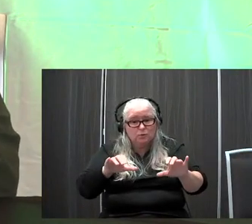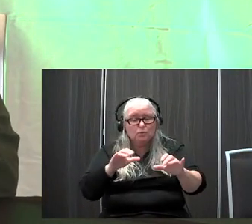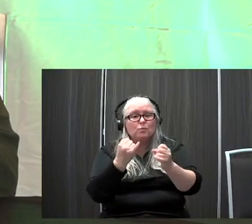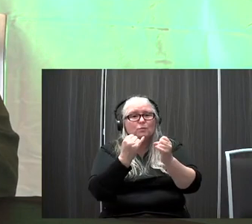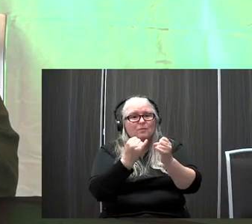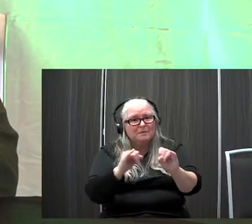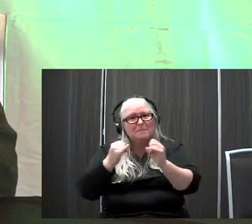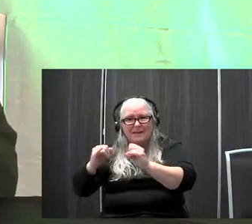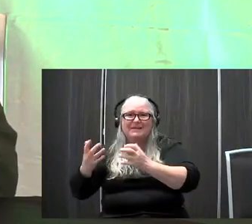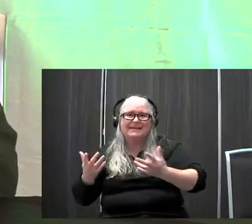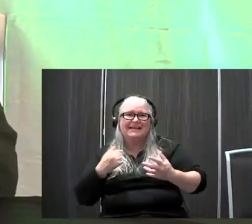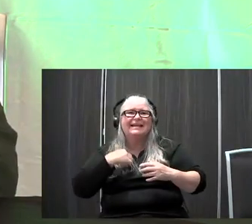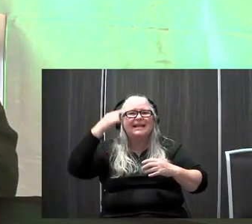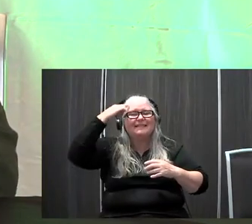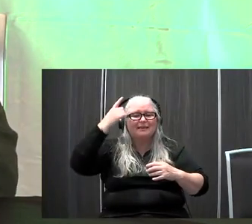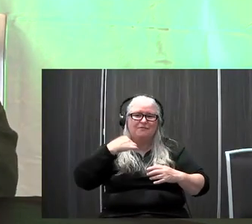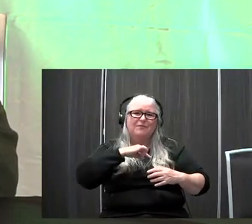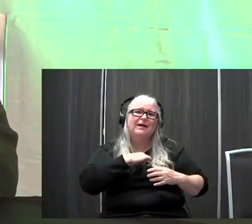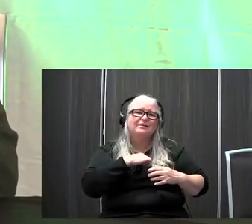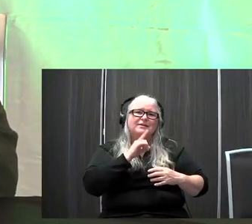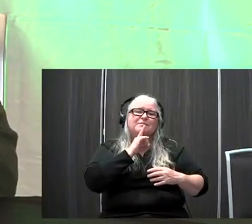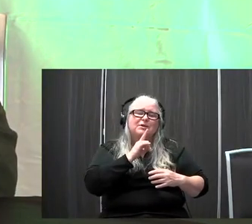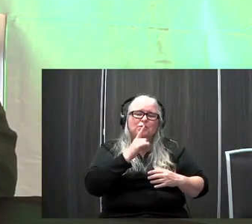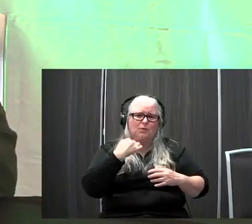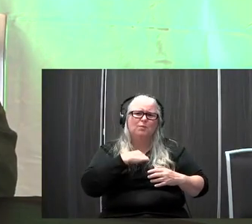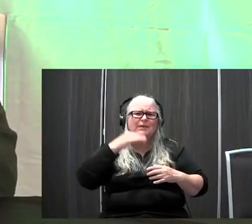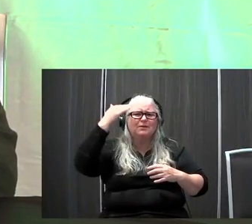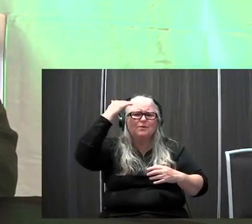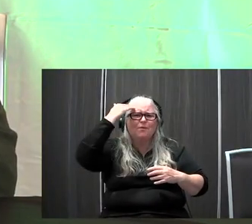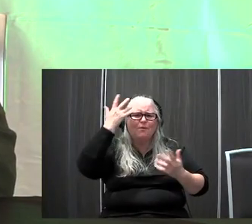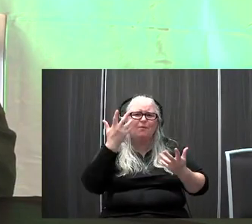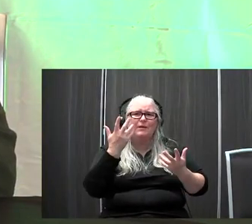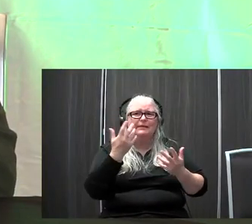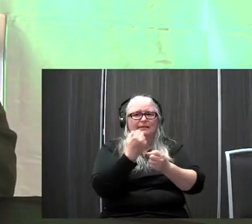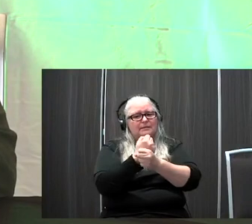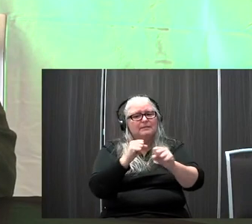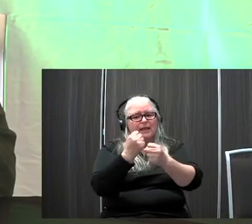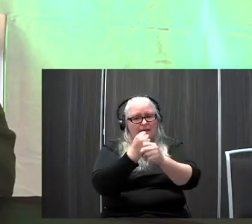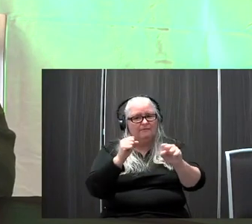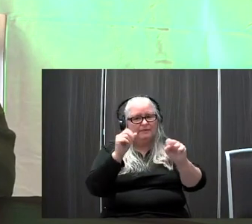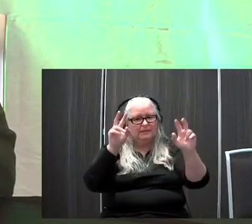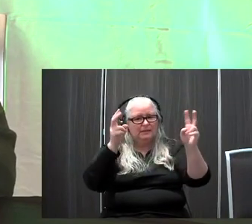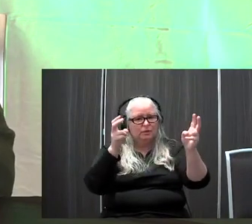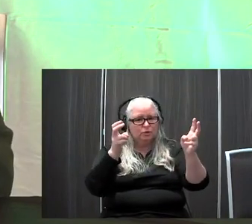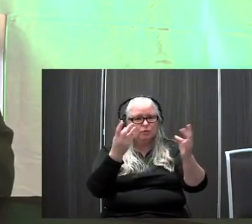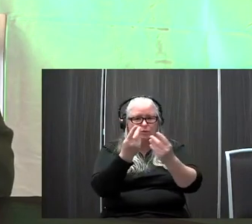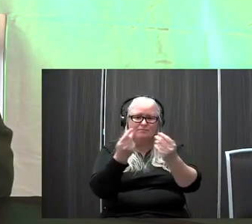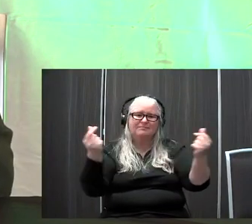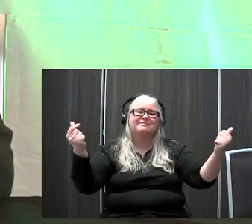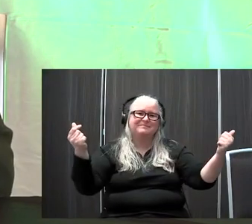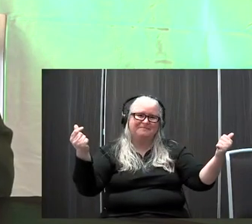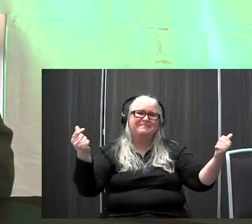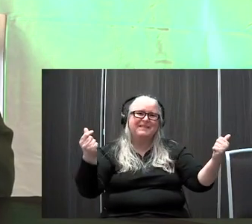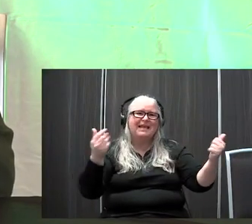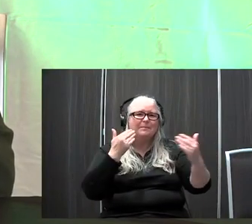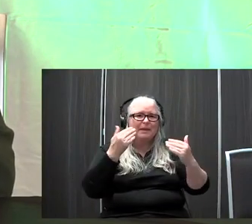And I think for us, it's just making sure that we know that those big safety things are, are out of the way. I might hover more at